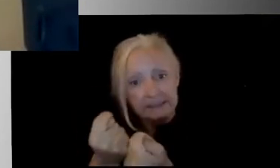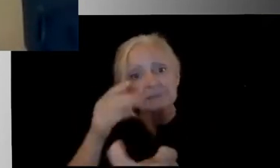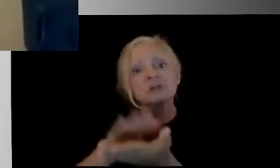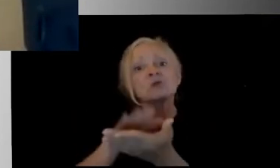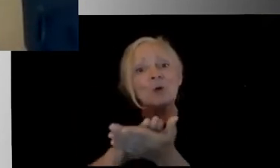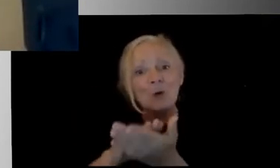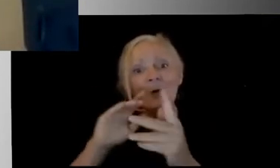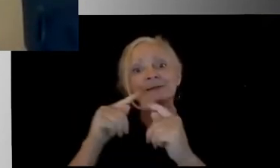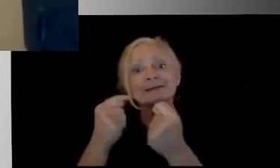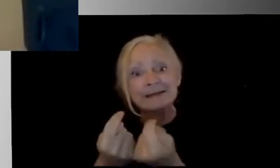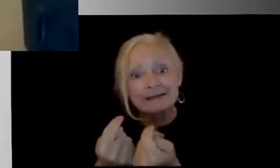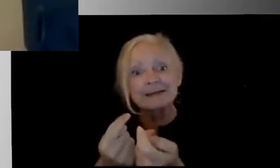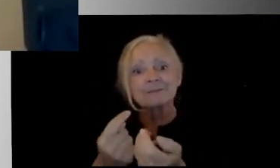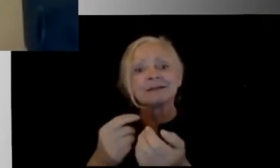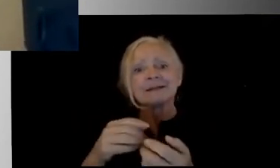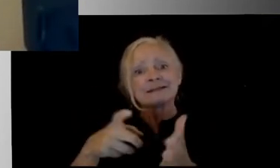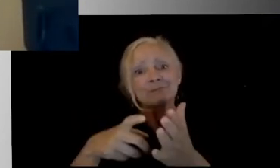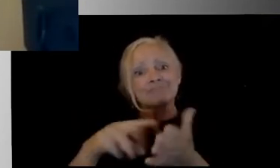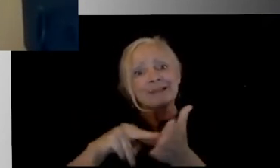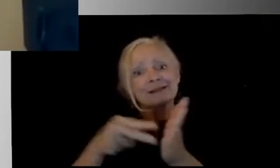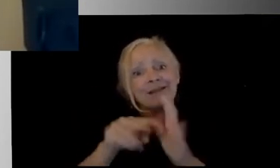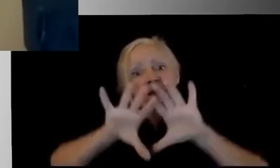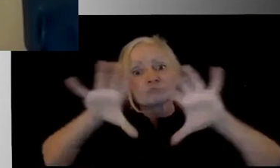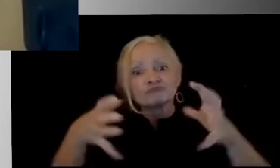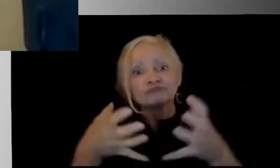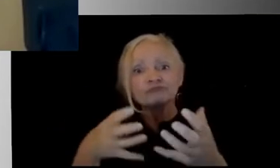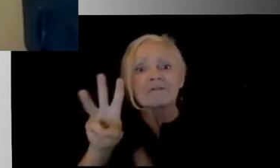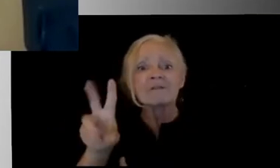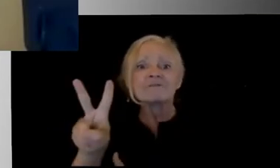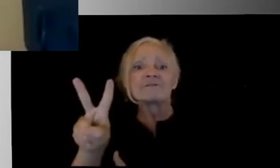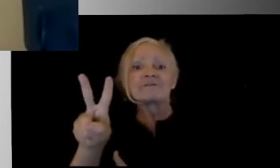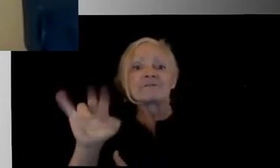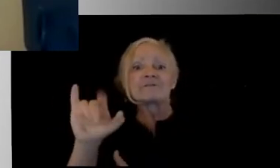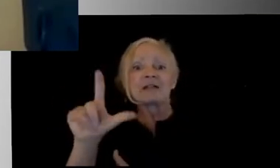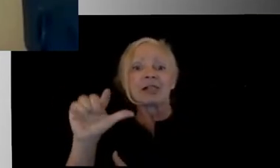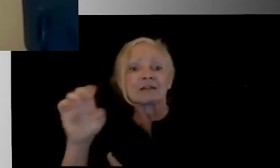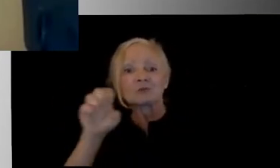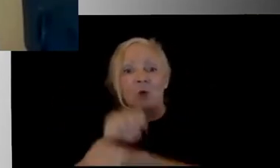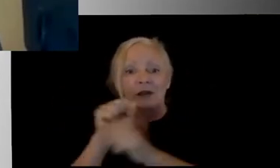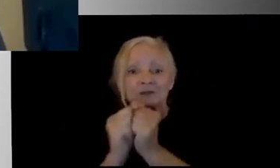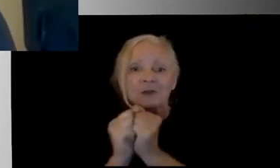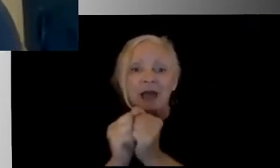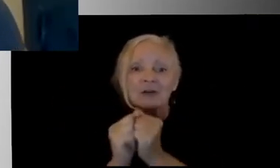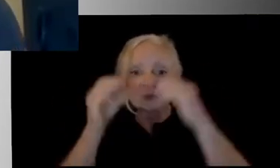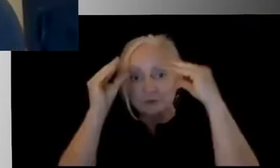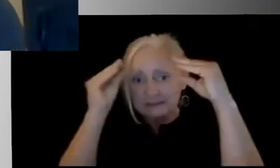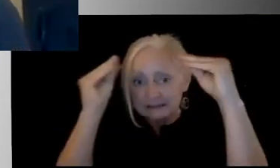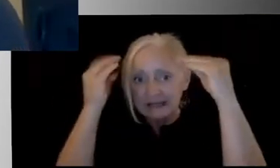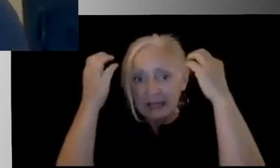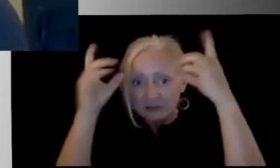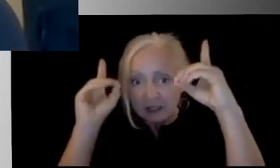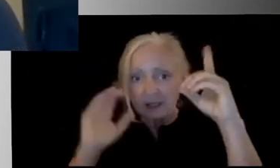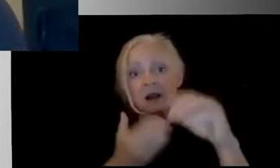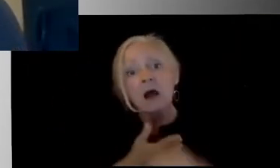it takes an entire, almost like a village, right, to educate every one of our children that are within our facilities. So, what